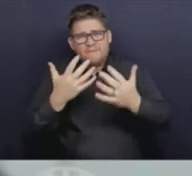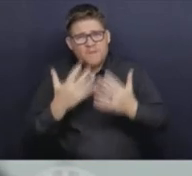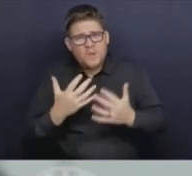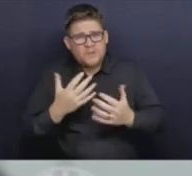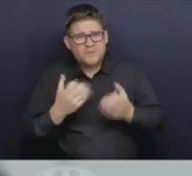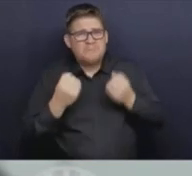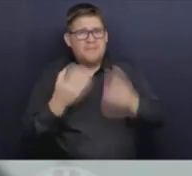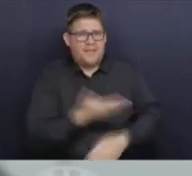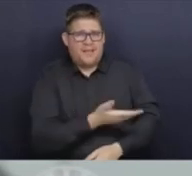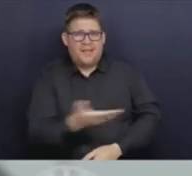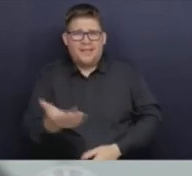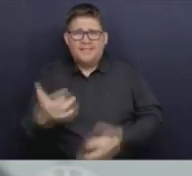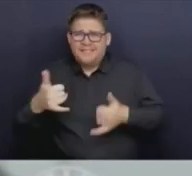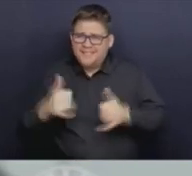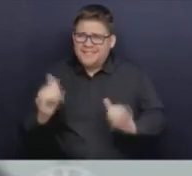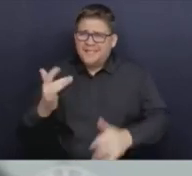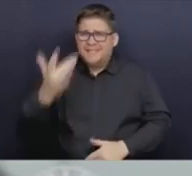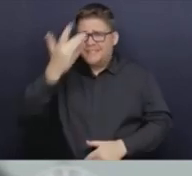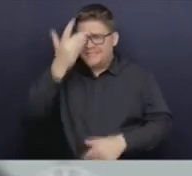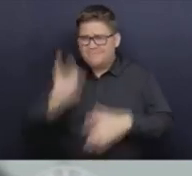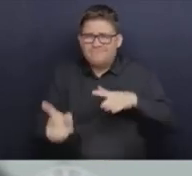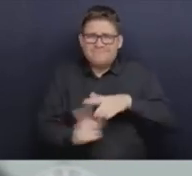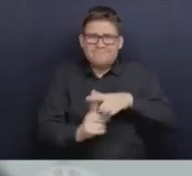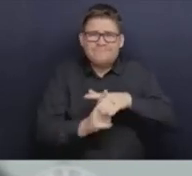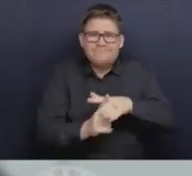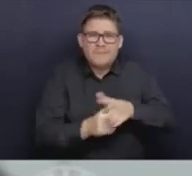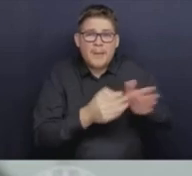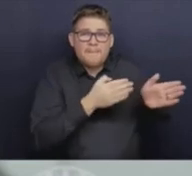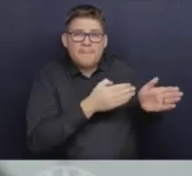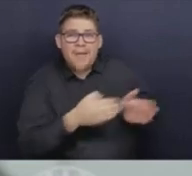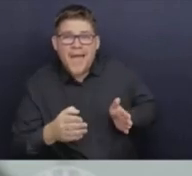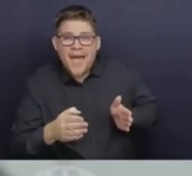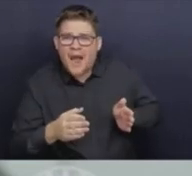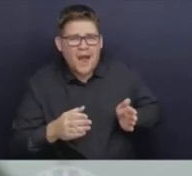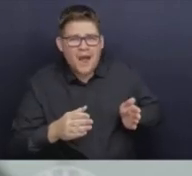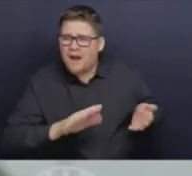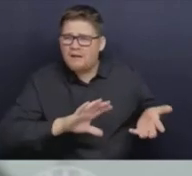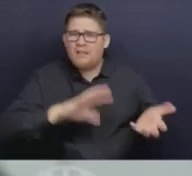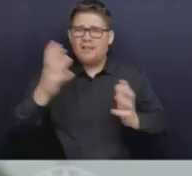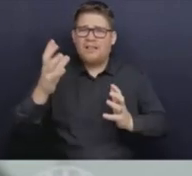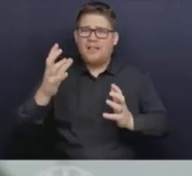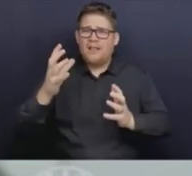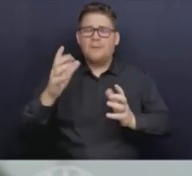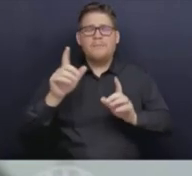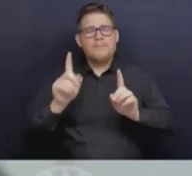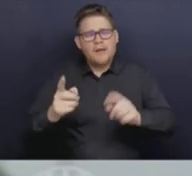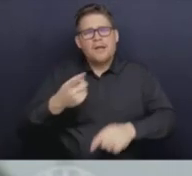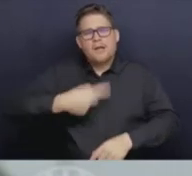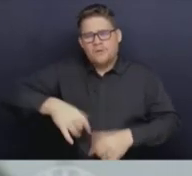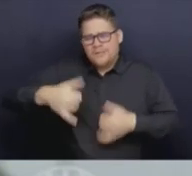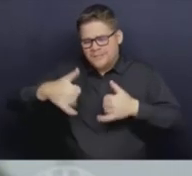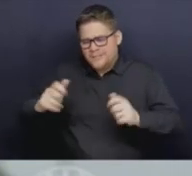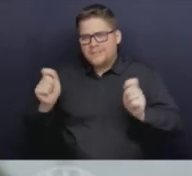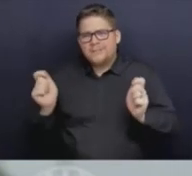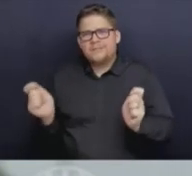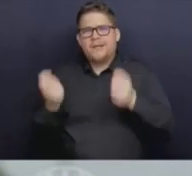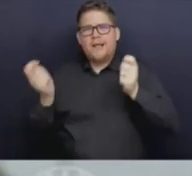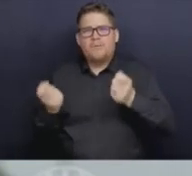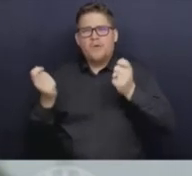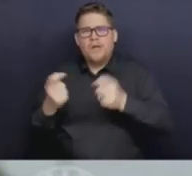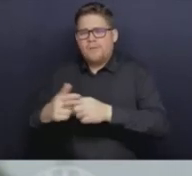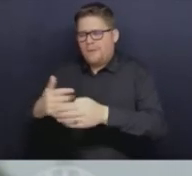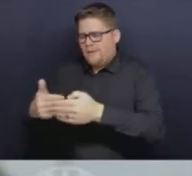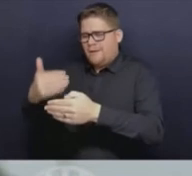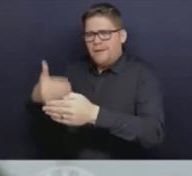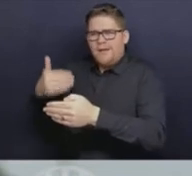plans. But we found ways to celebrate regardless, in ways that we have learned in this past three years. In addition to many